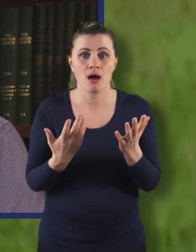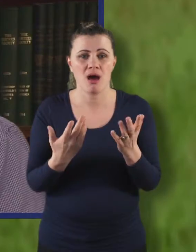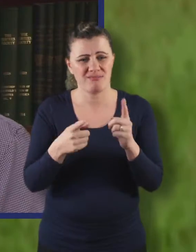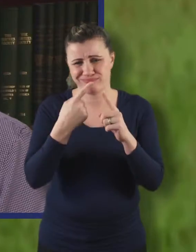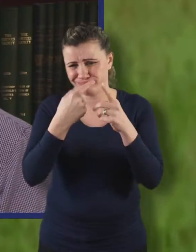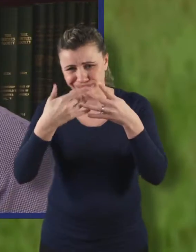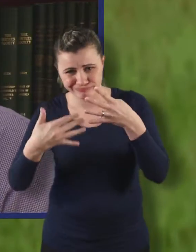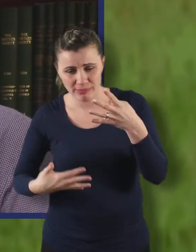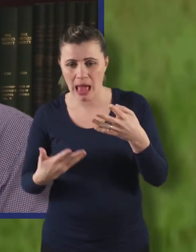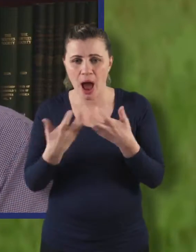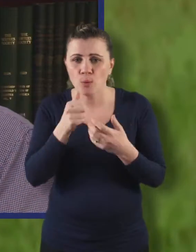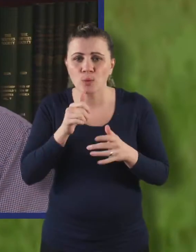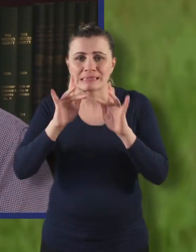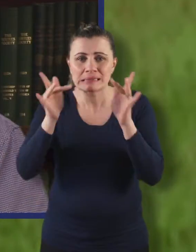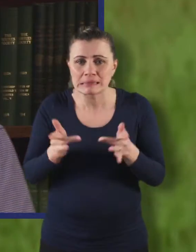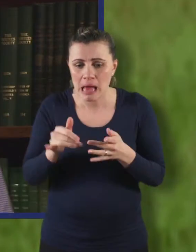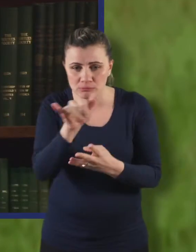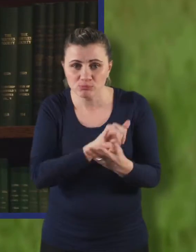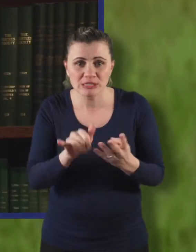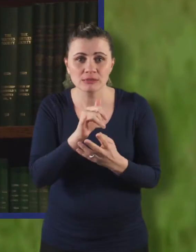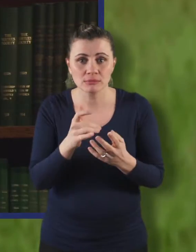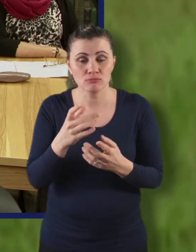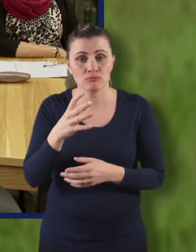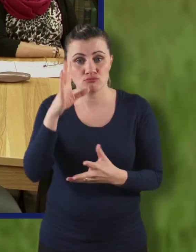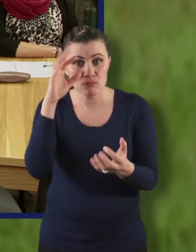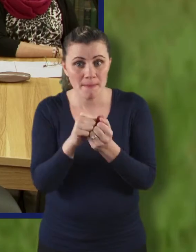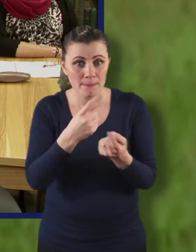And remember you can keep an eye on forthcoming events on our website.